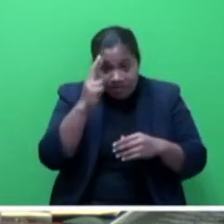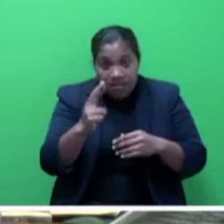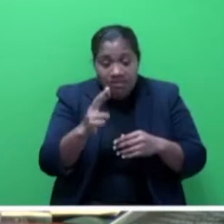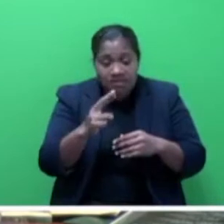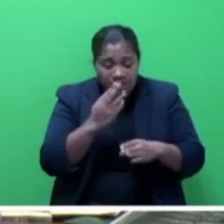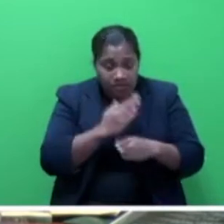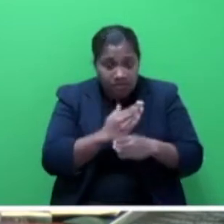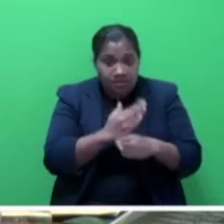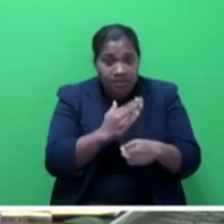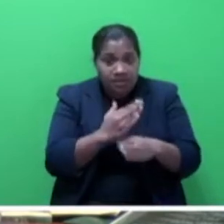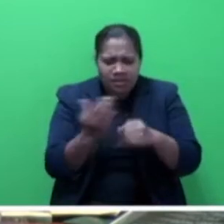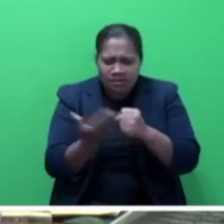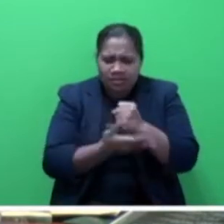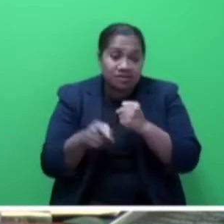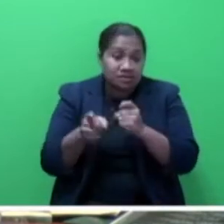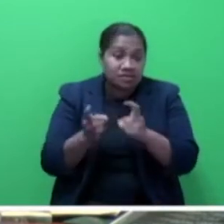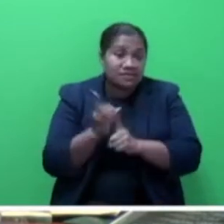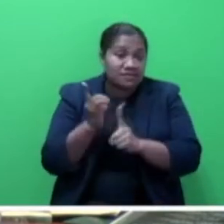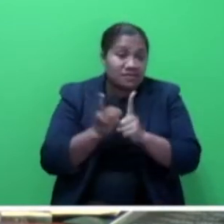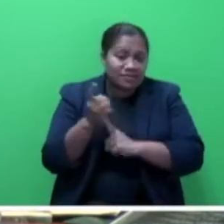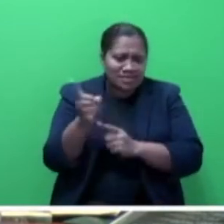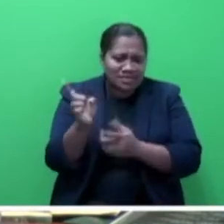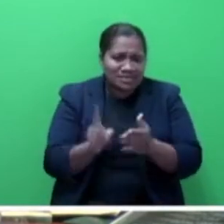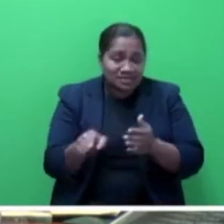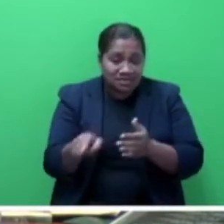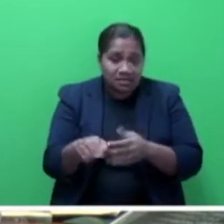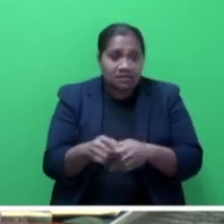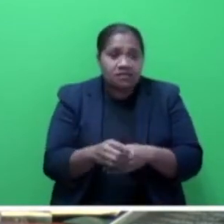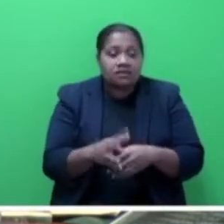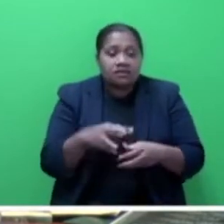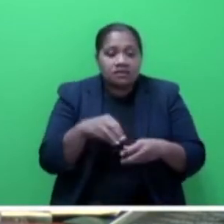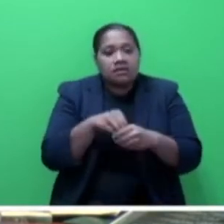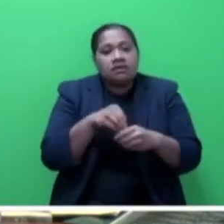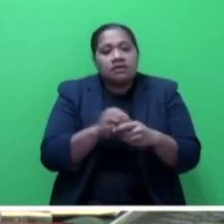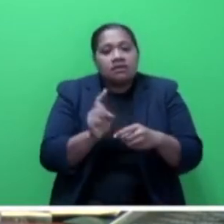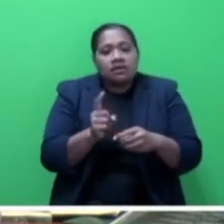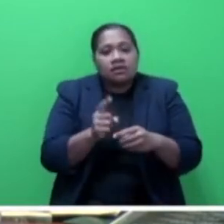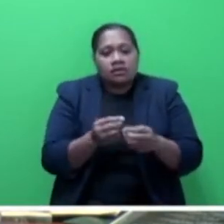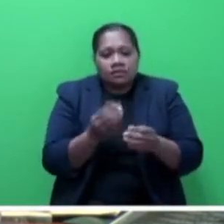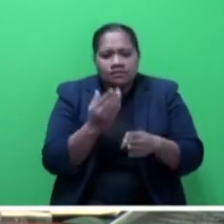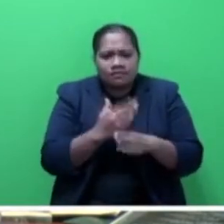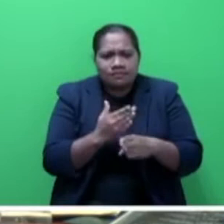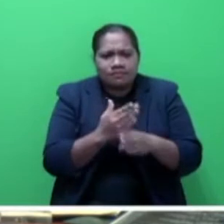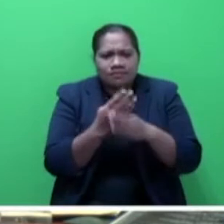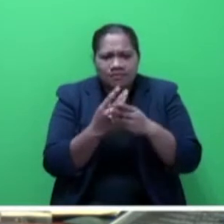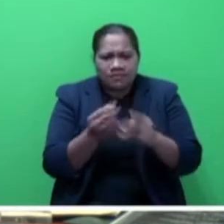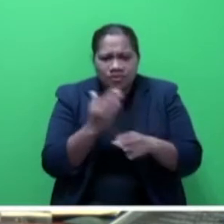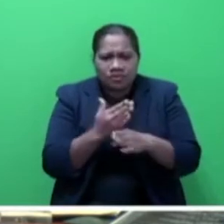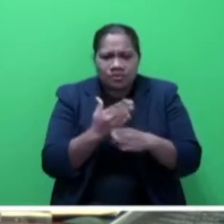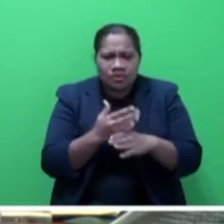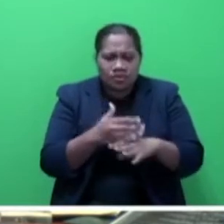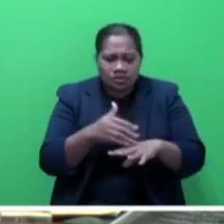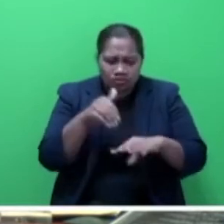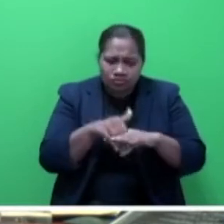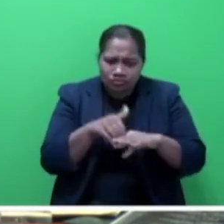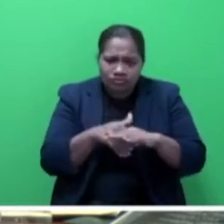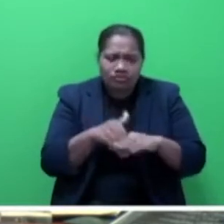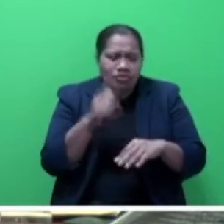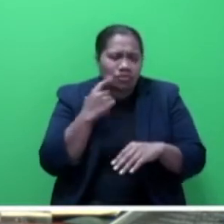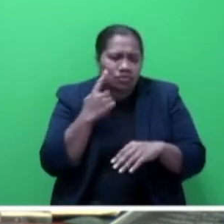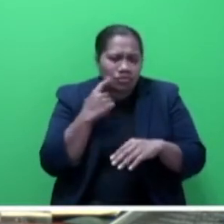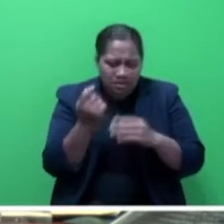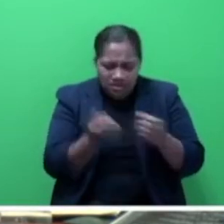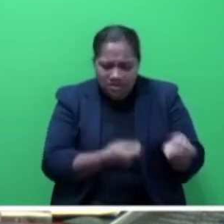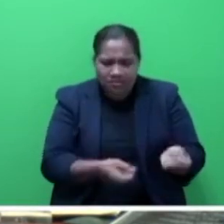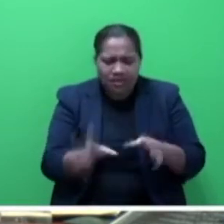based on the development design includes earthworks, roadworks, stormwater drainage, water supply pipelines